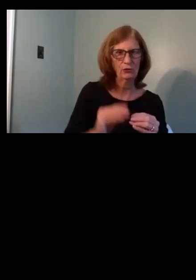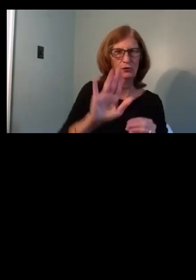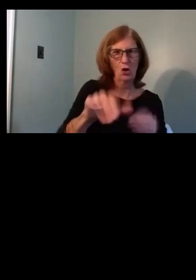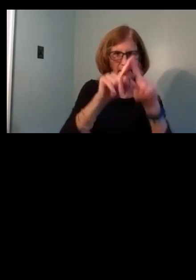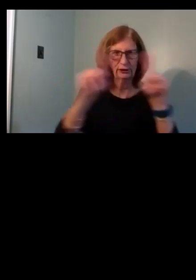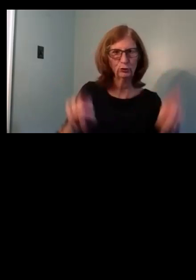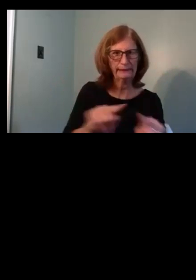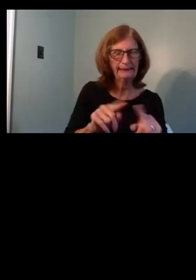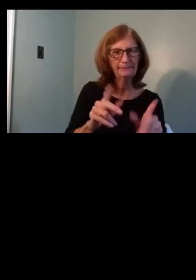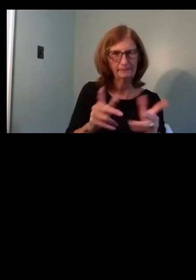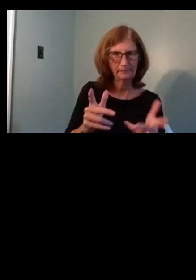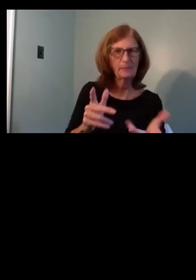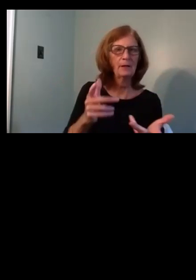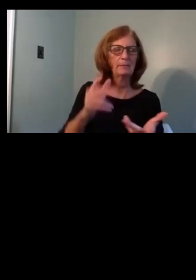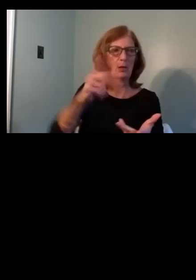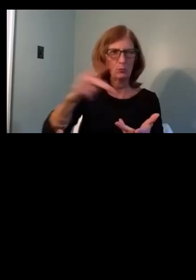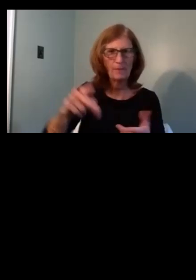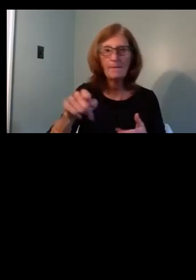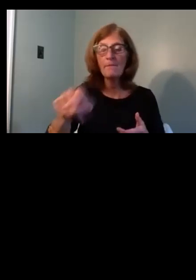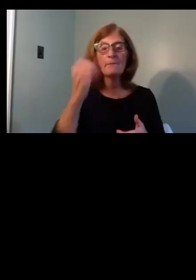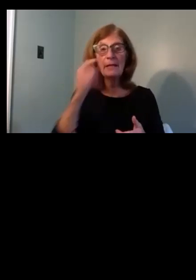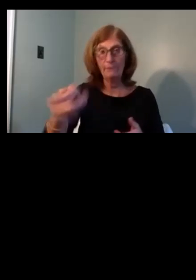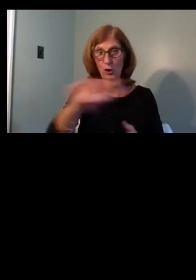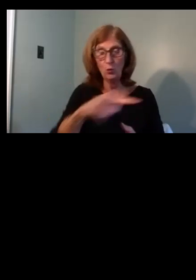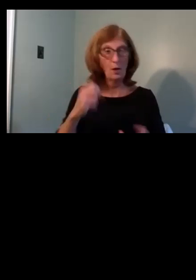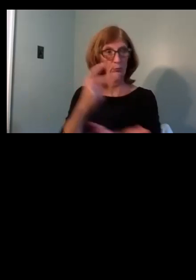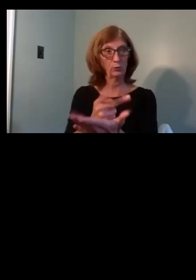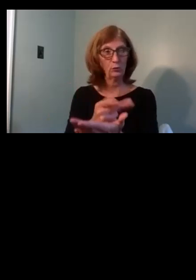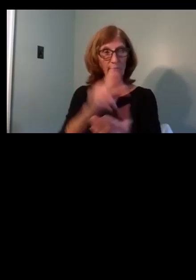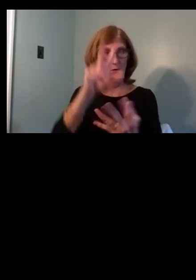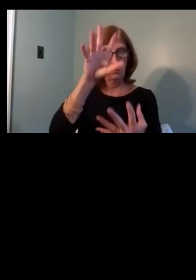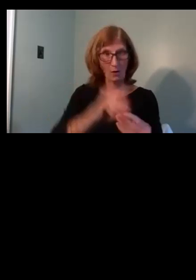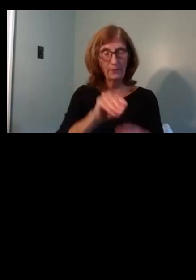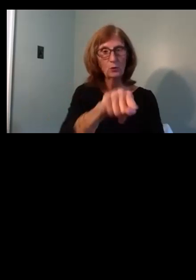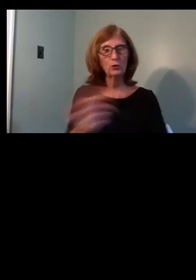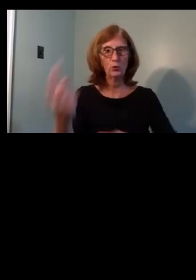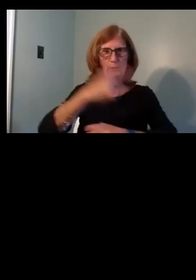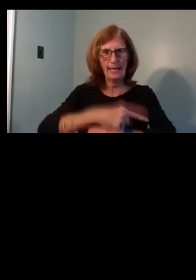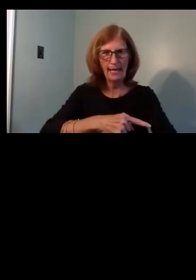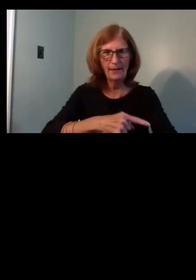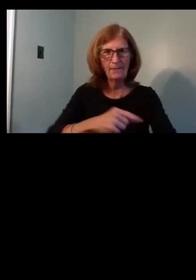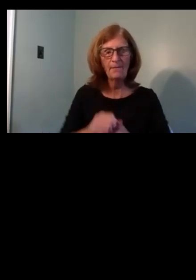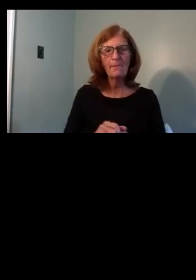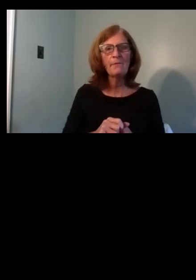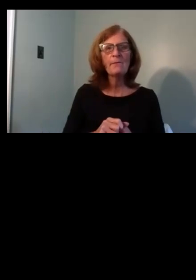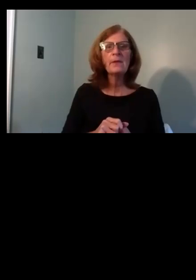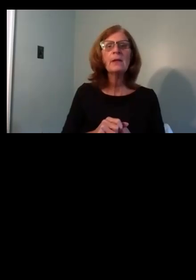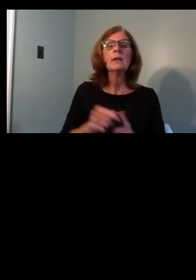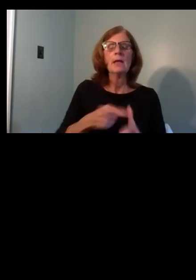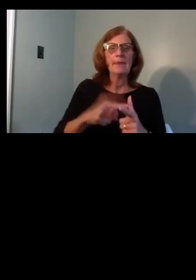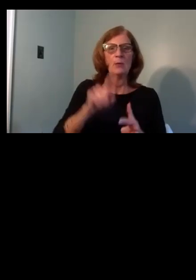If this were to be approved today, would be a for a final approval.